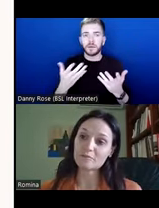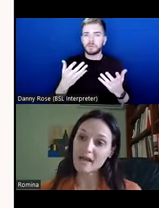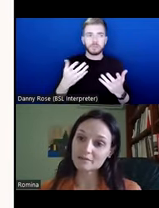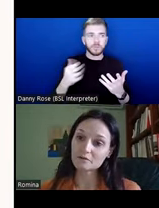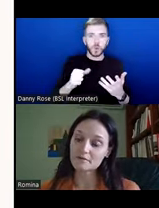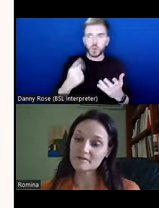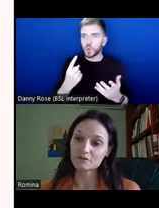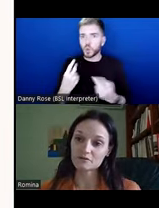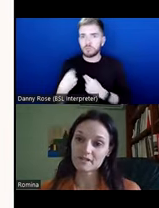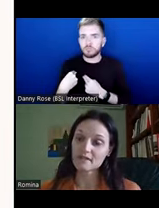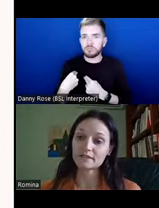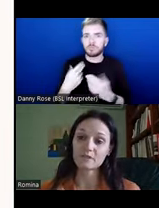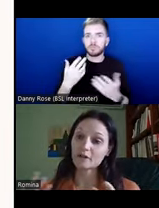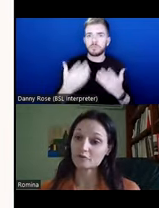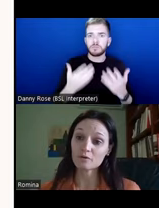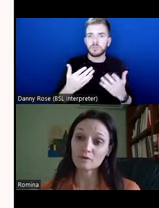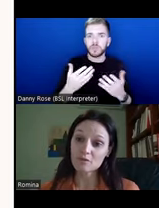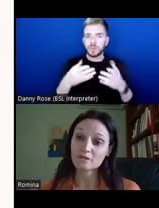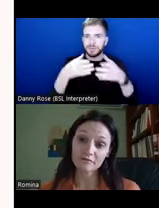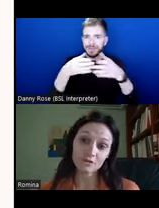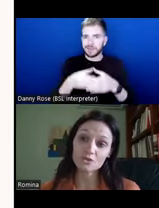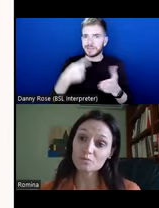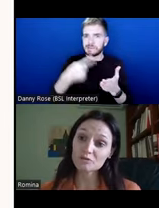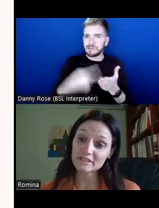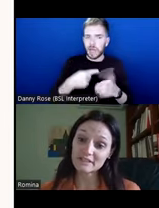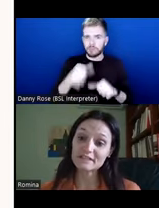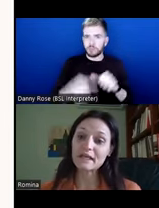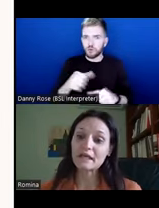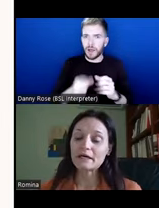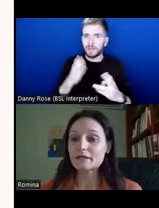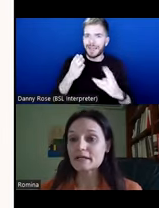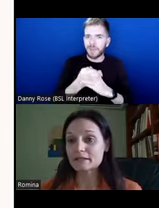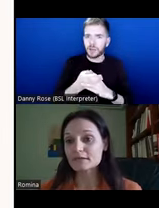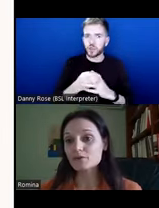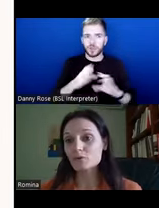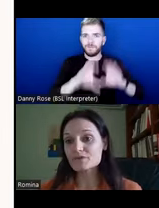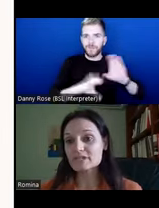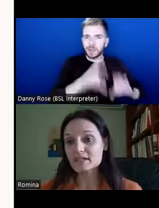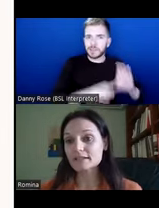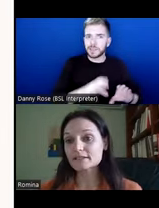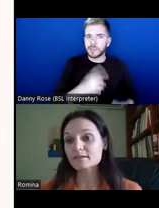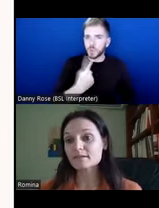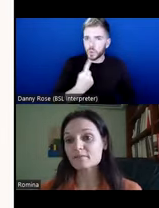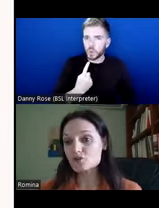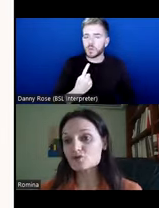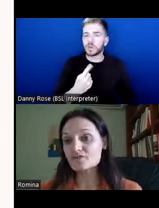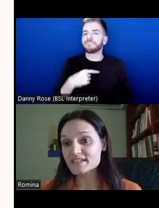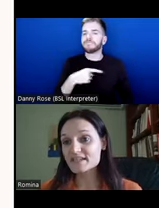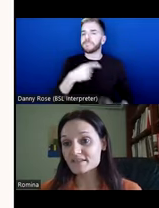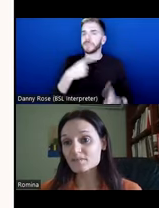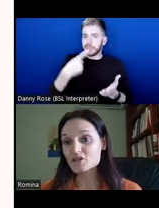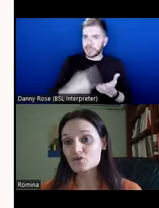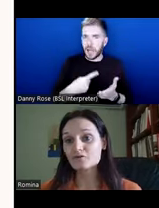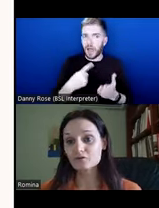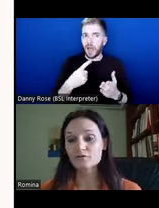more broadly in practical sectors decide what kind of programs or interventions should be funded, and then also decide the measures of